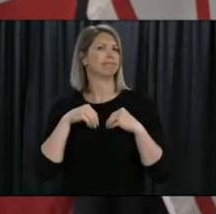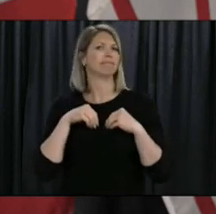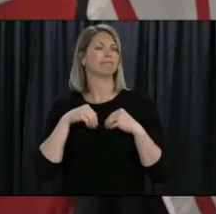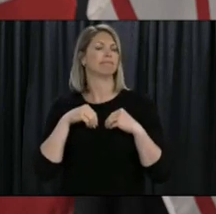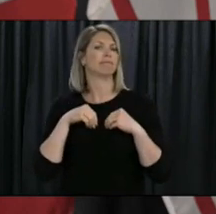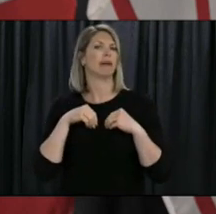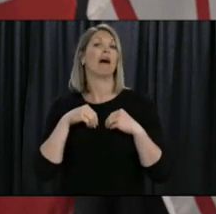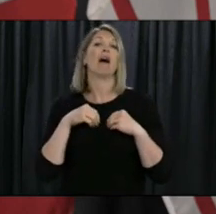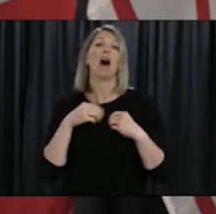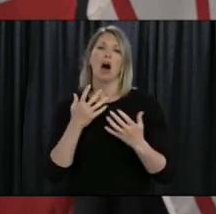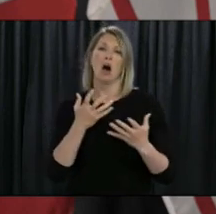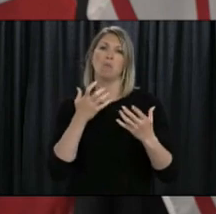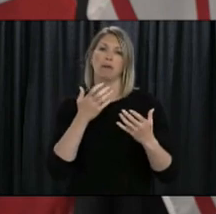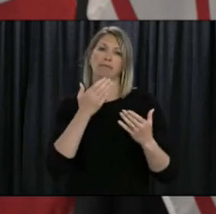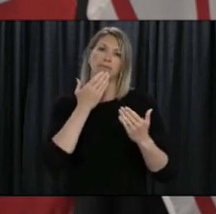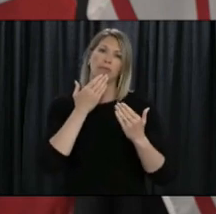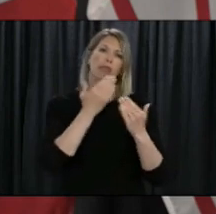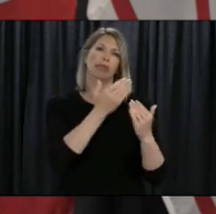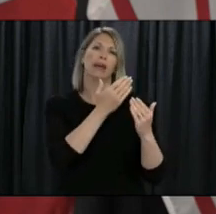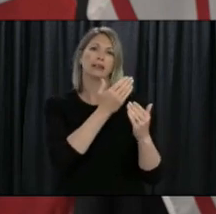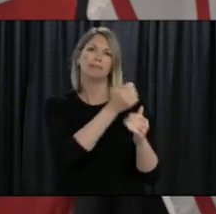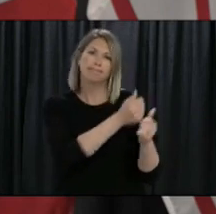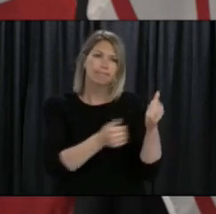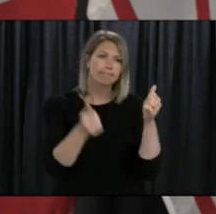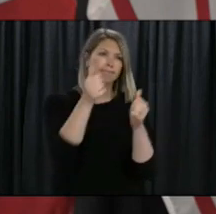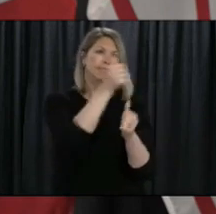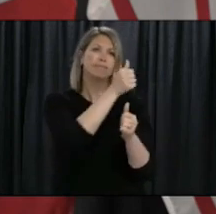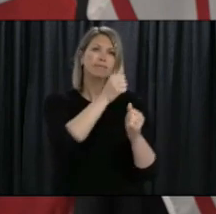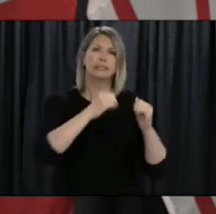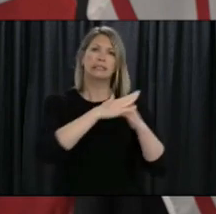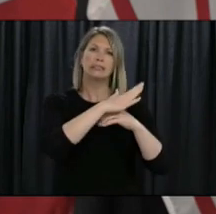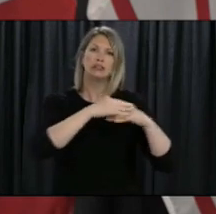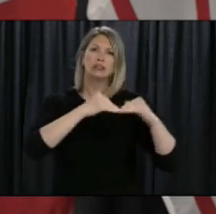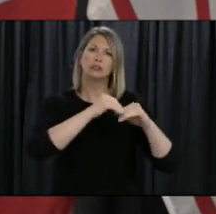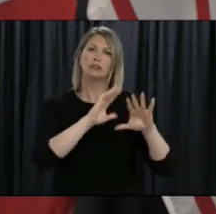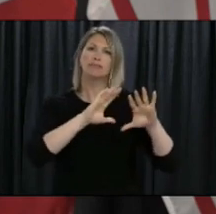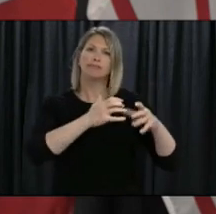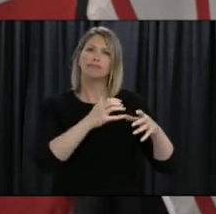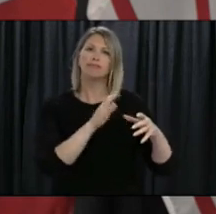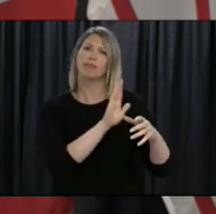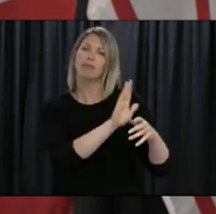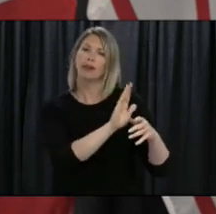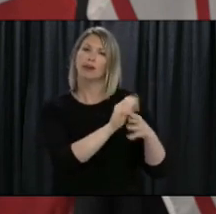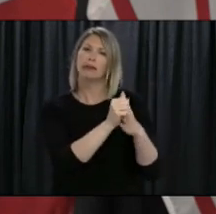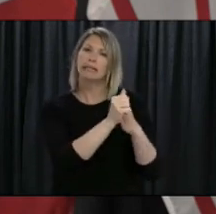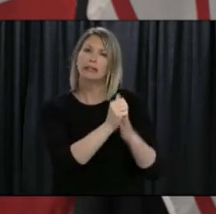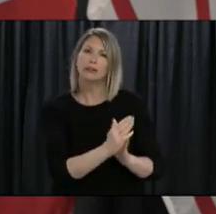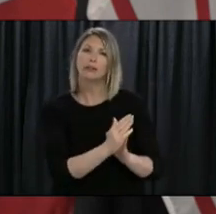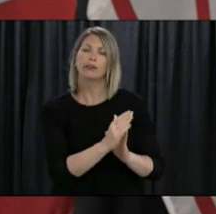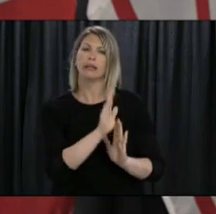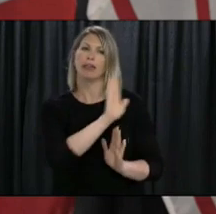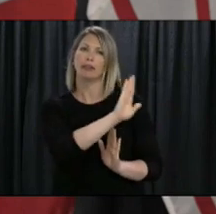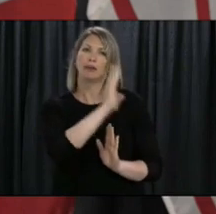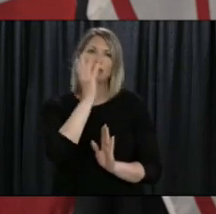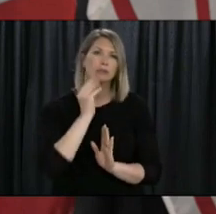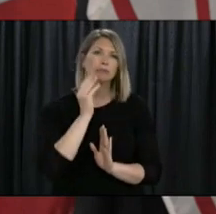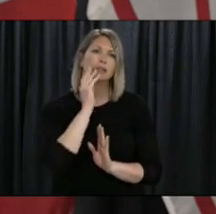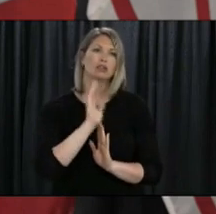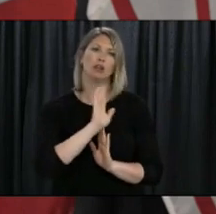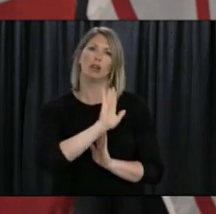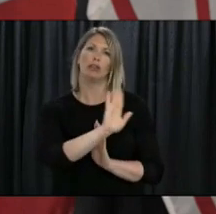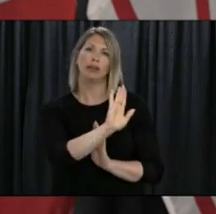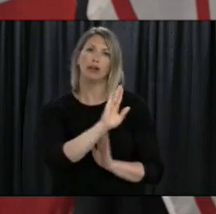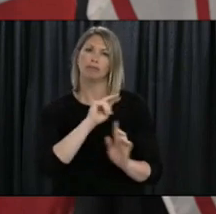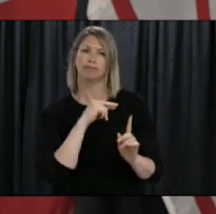particularly the elders, the knowledge keepers, and experts who shared their insights of their lived experiences, and they informed us